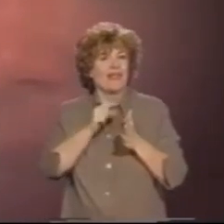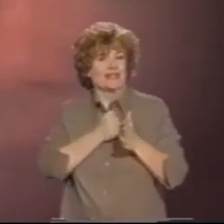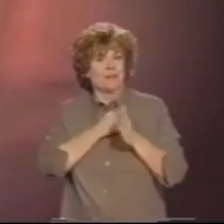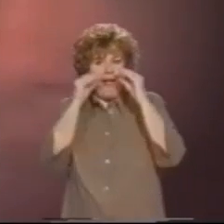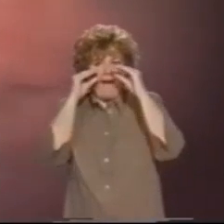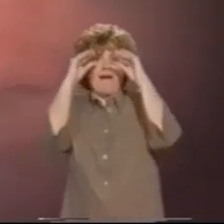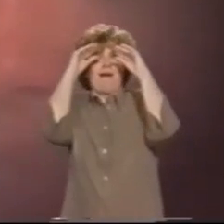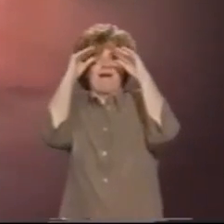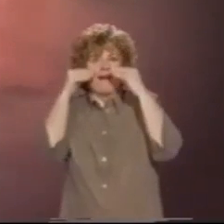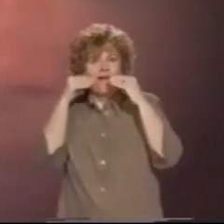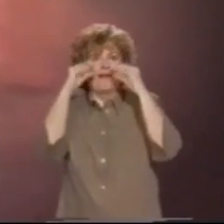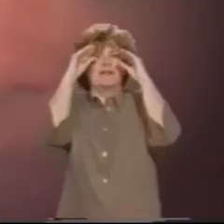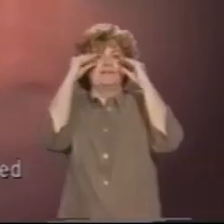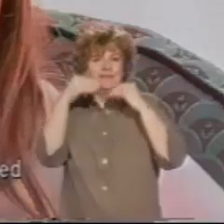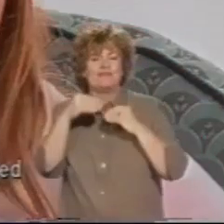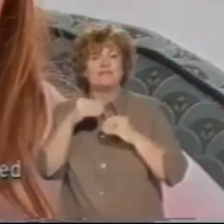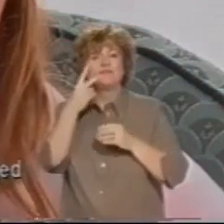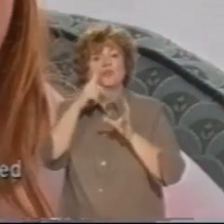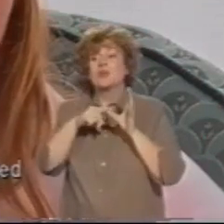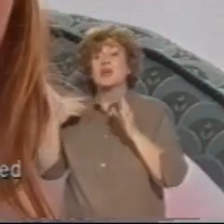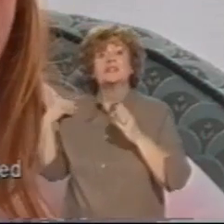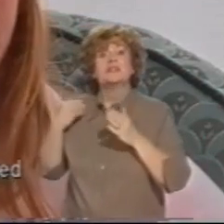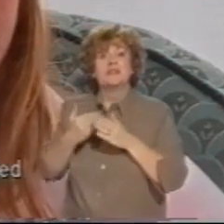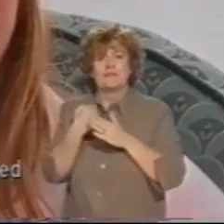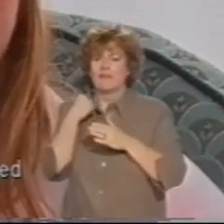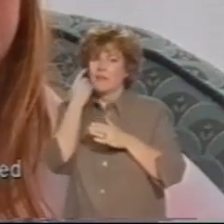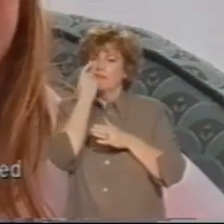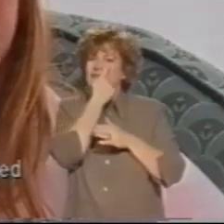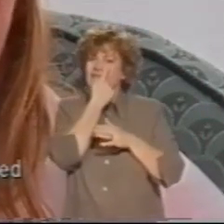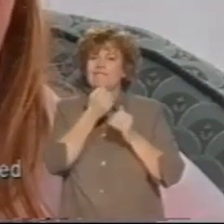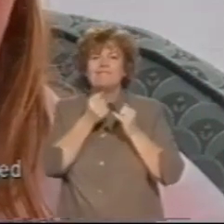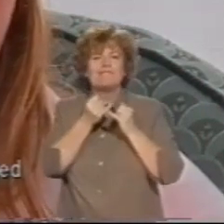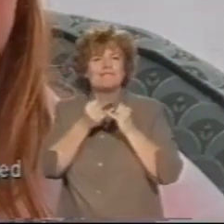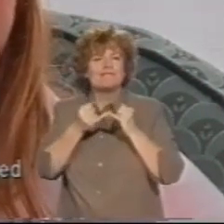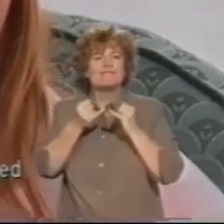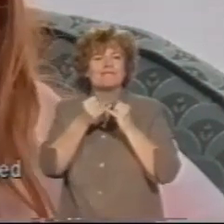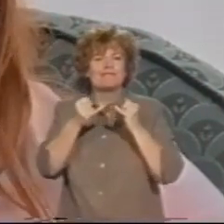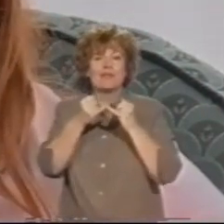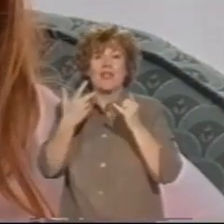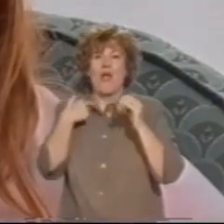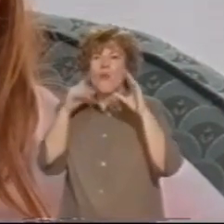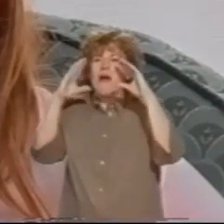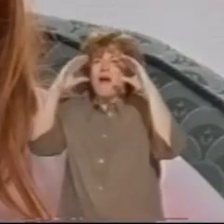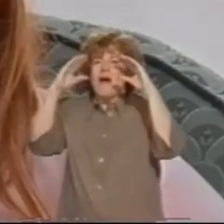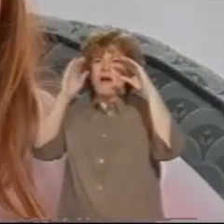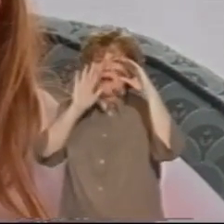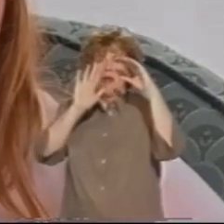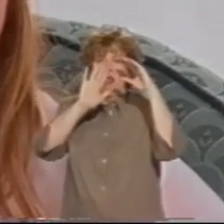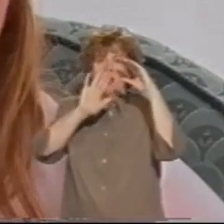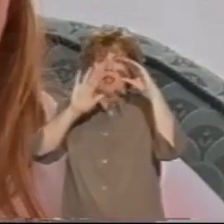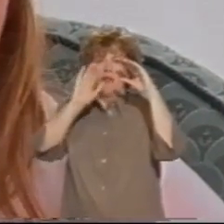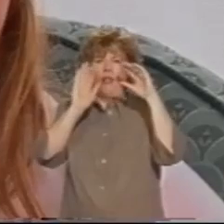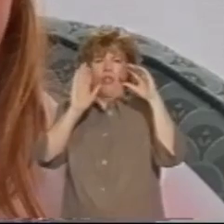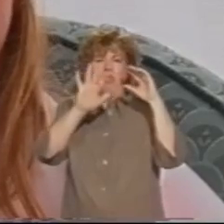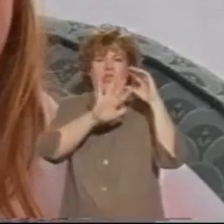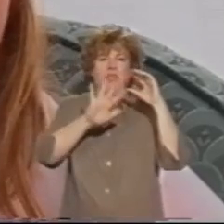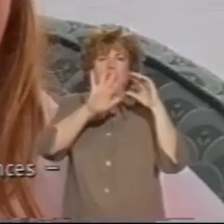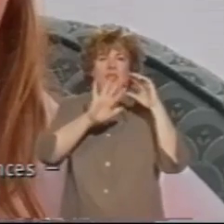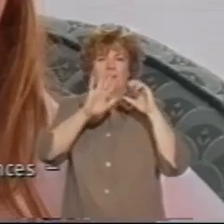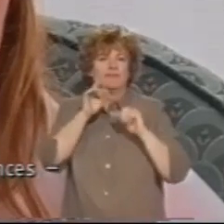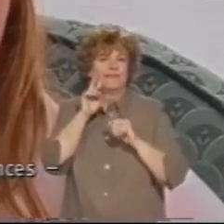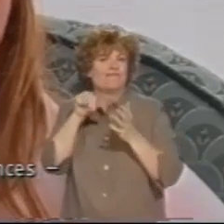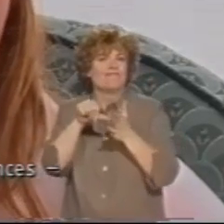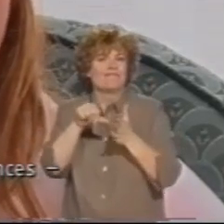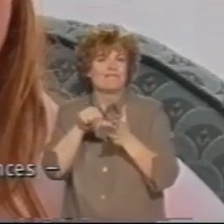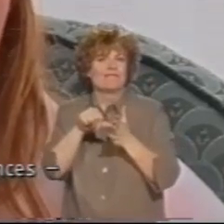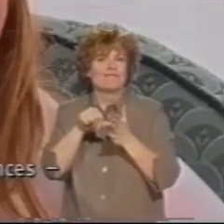field of vision is. The last couple of years, my eyes have deteriorated in such a way that I'm getting, like, a sensual haze. I